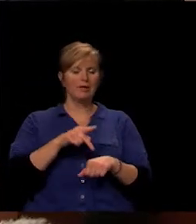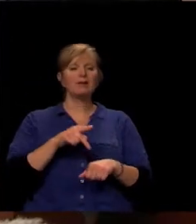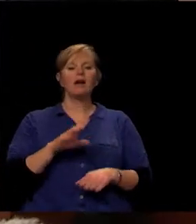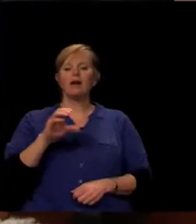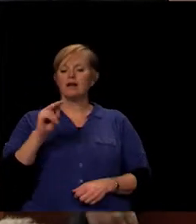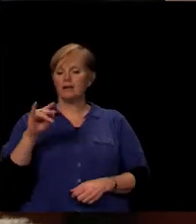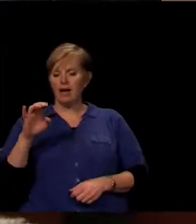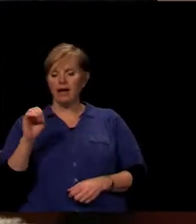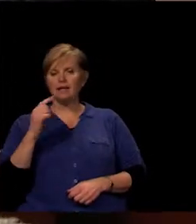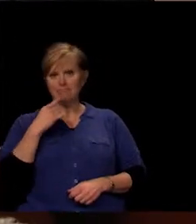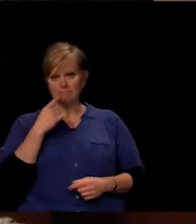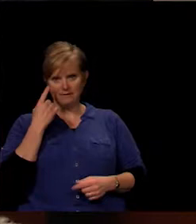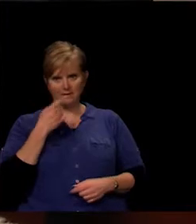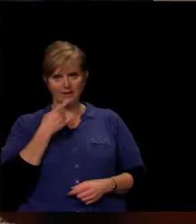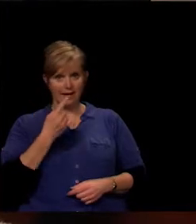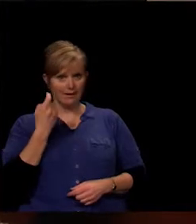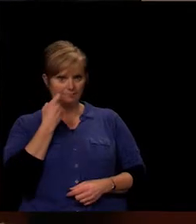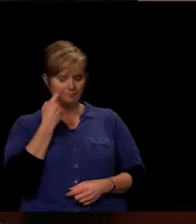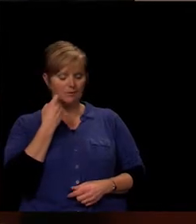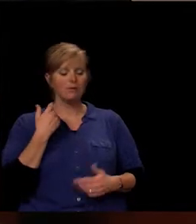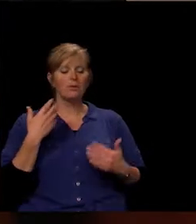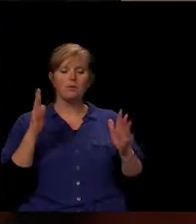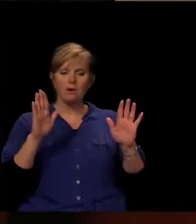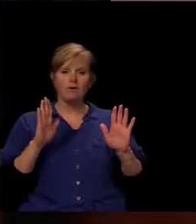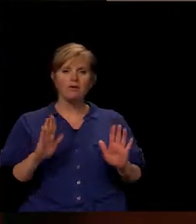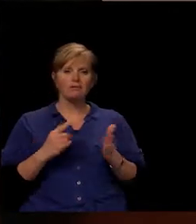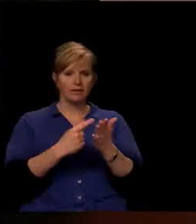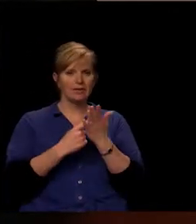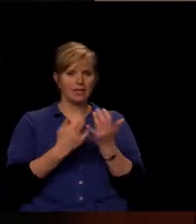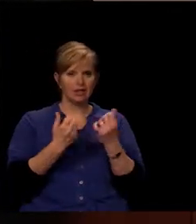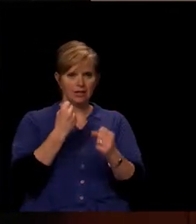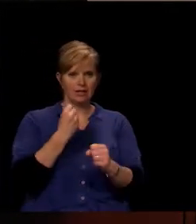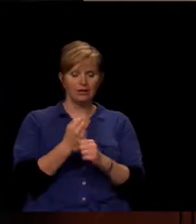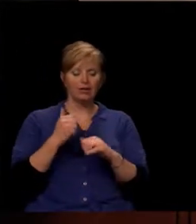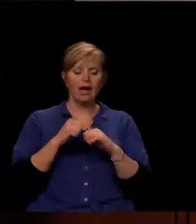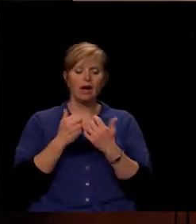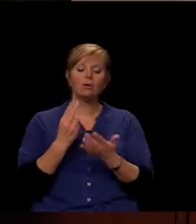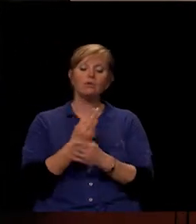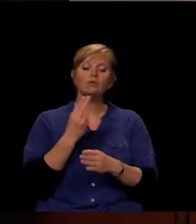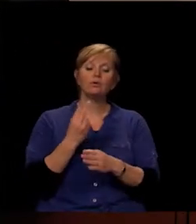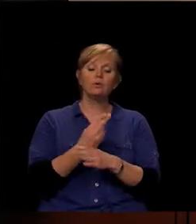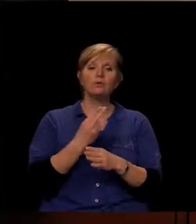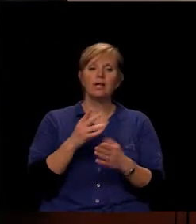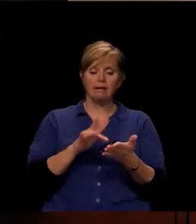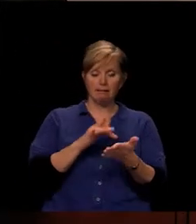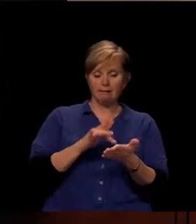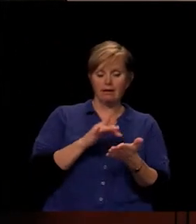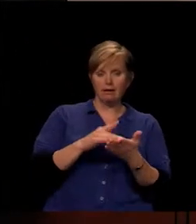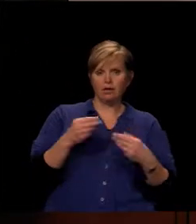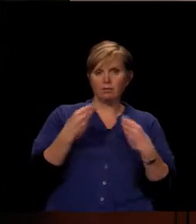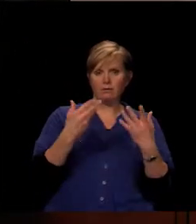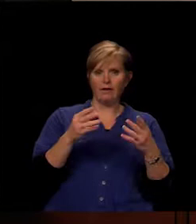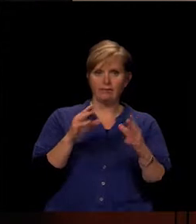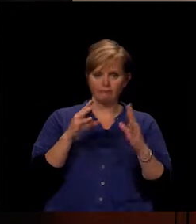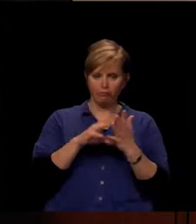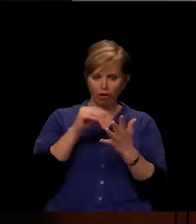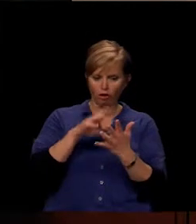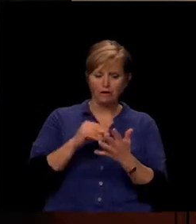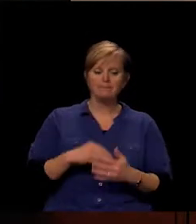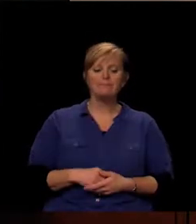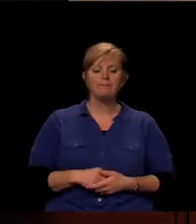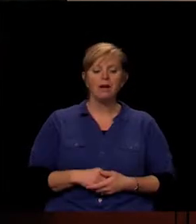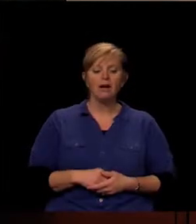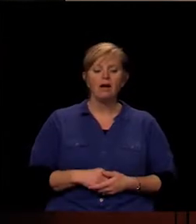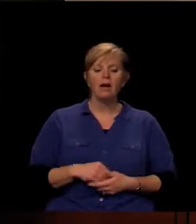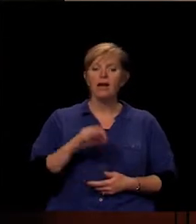discussion this last year about how to best use devices to support teaching and learning. And as she said, FT is one of the pilot schools, so